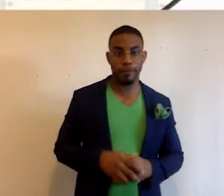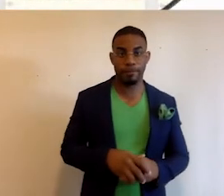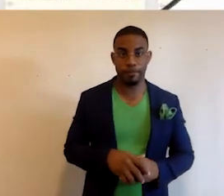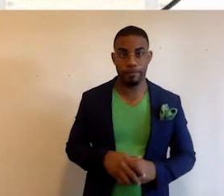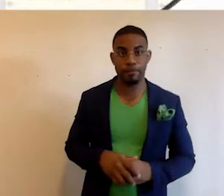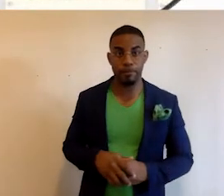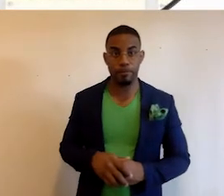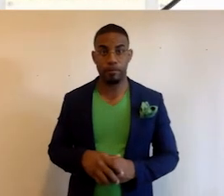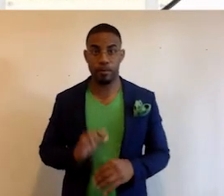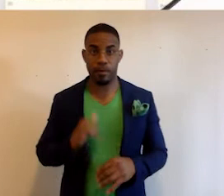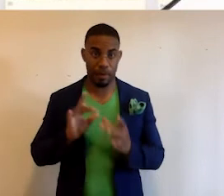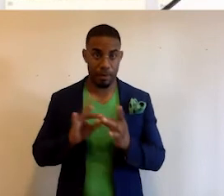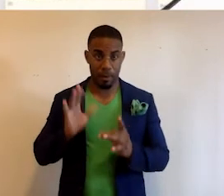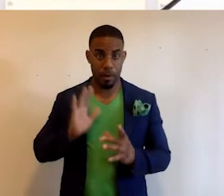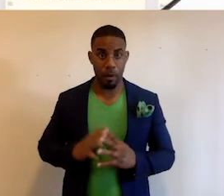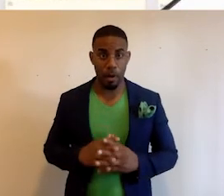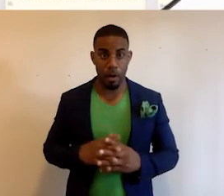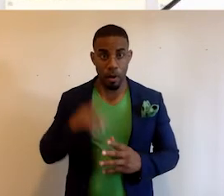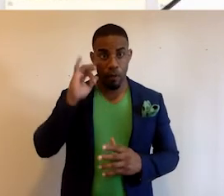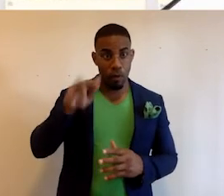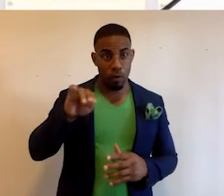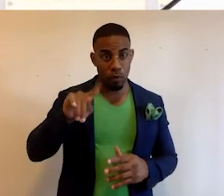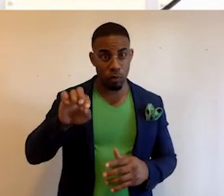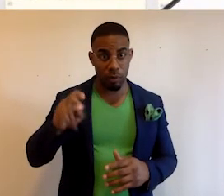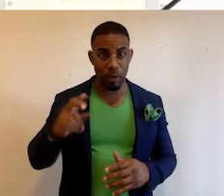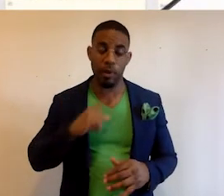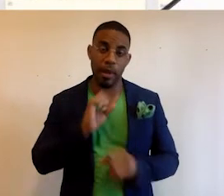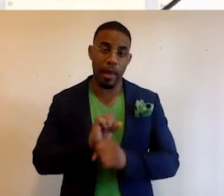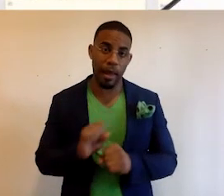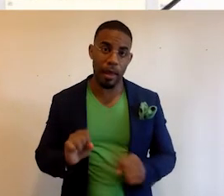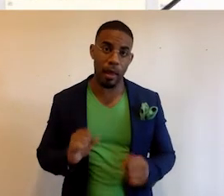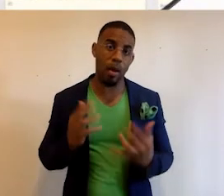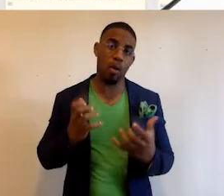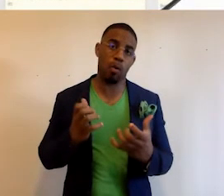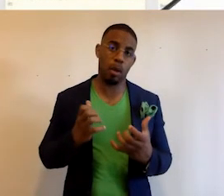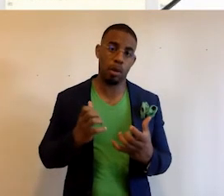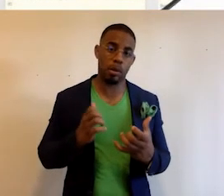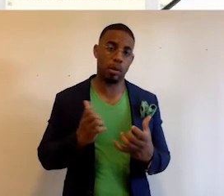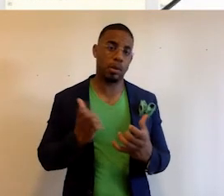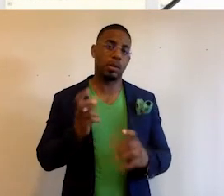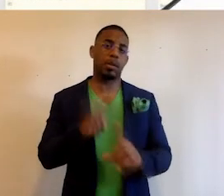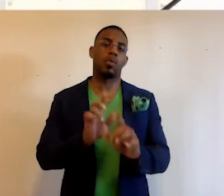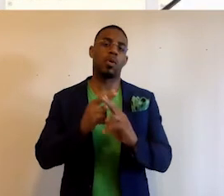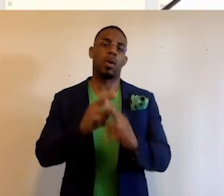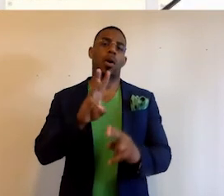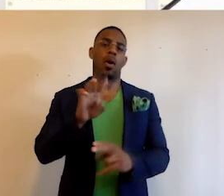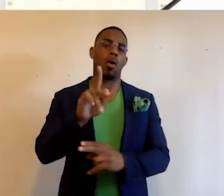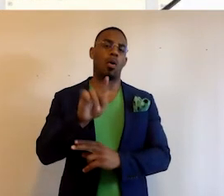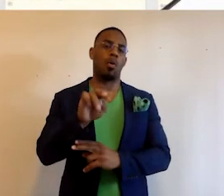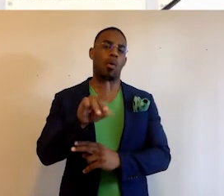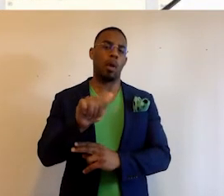shortly. As I mentioned, for Juneteenth, we actually wanted to roll out what we're calling Wakanda news.